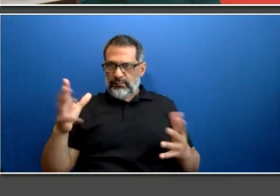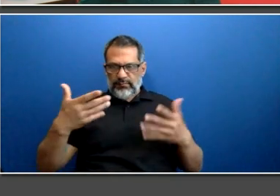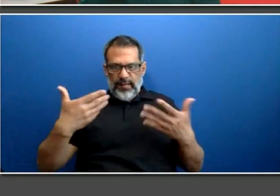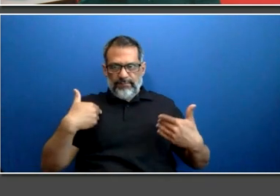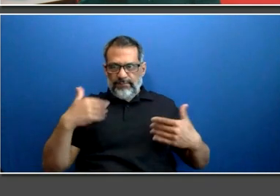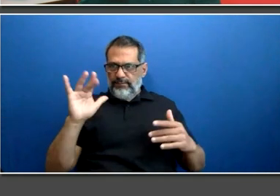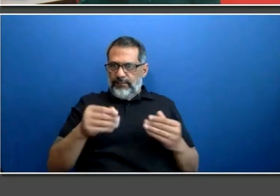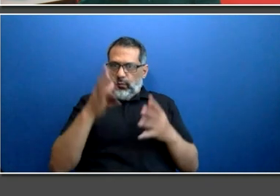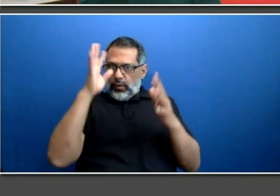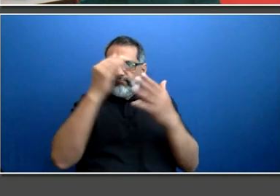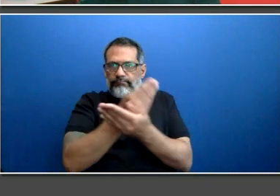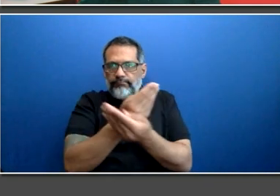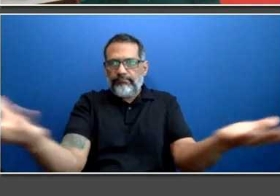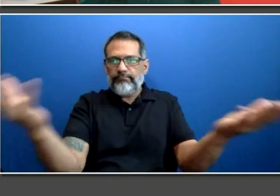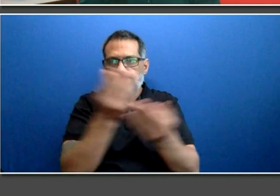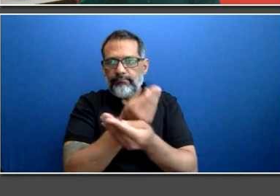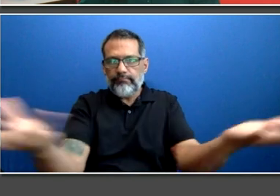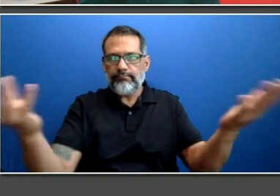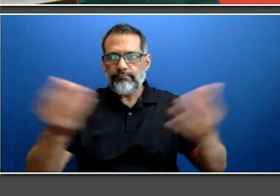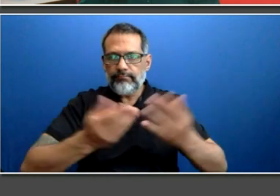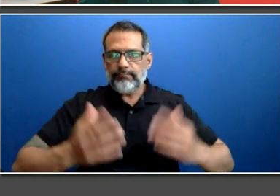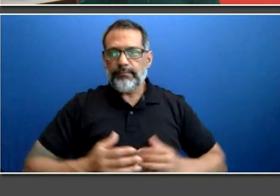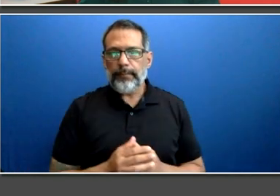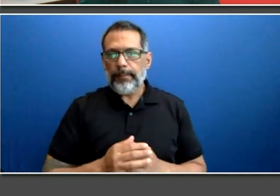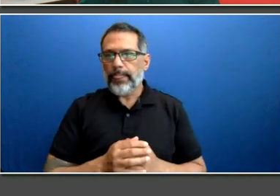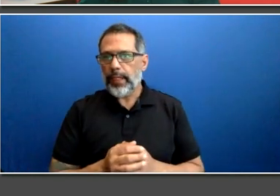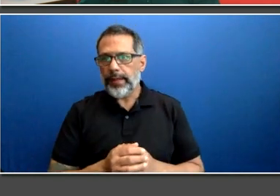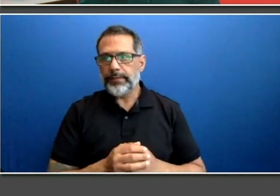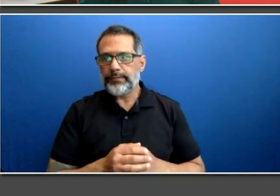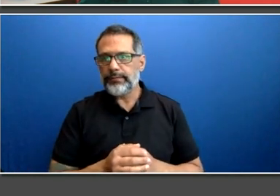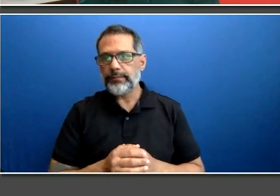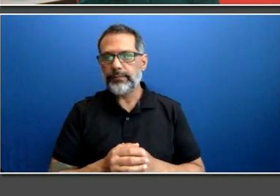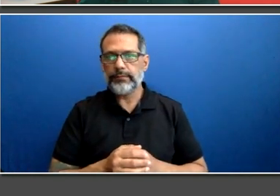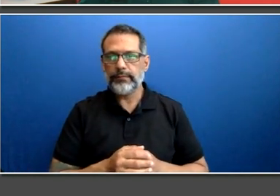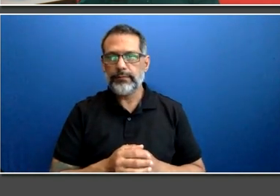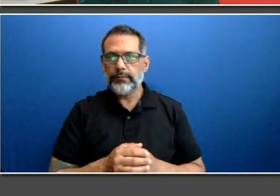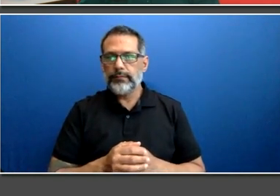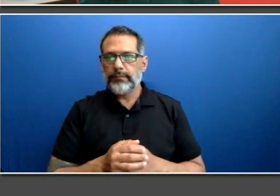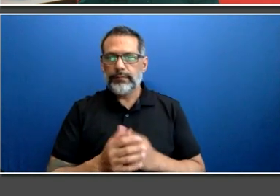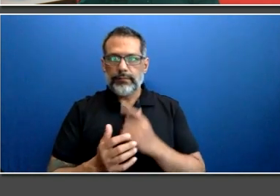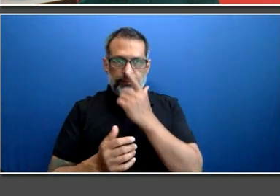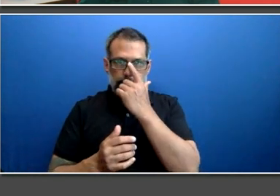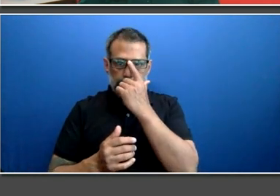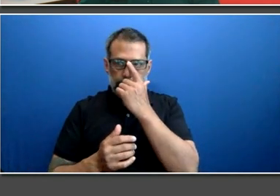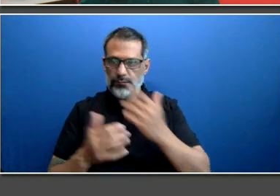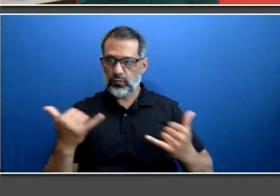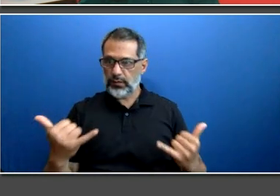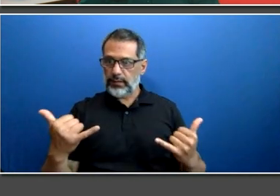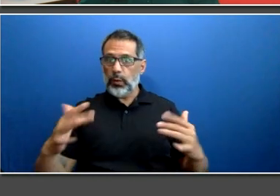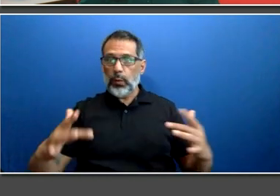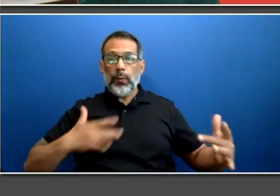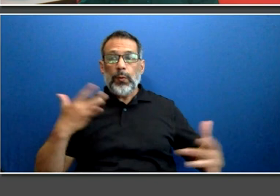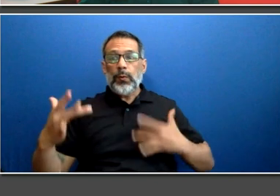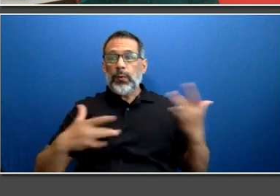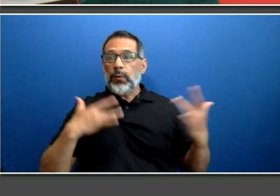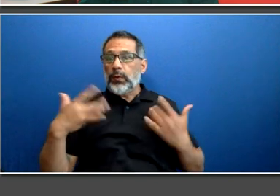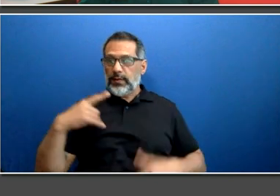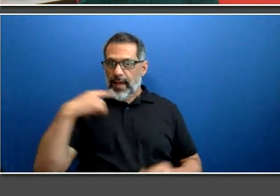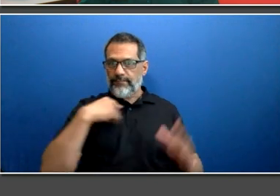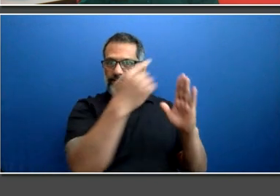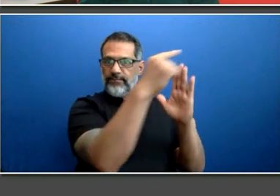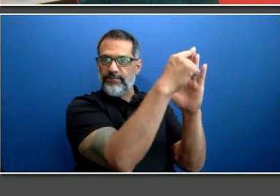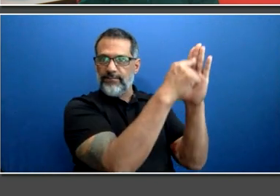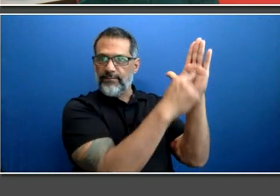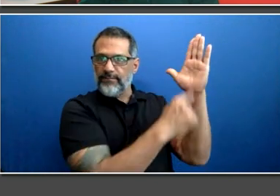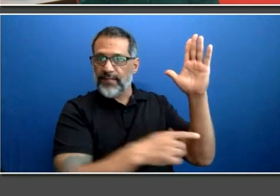For the session today, the TTC has prepared an exciting lineup of guest speakers to walk you through the many different aspects of